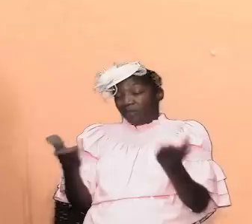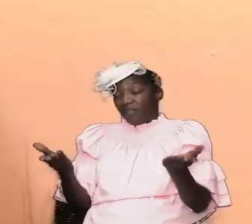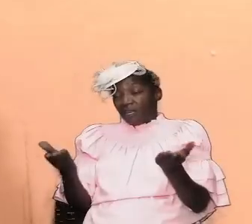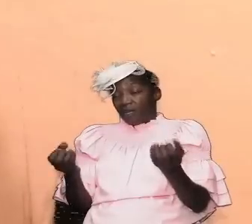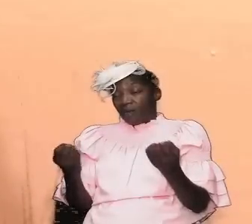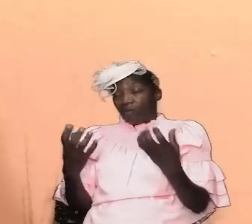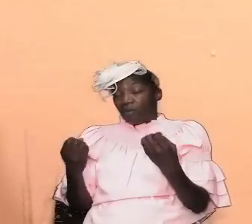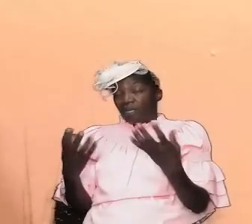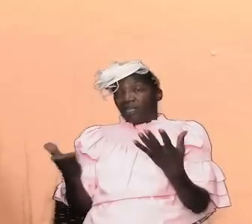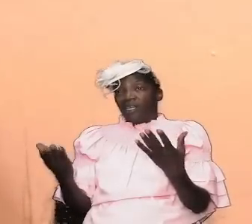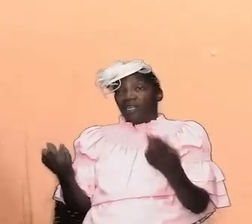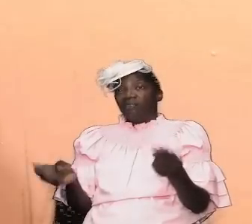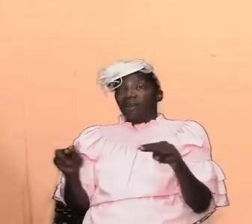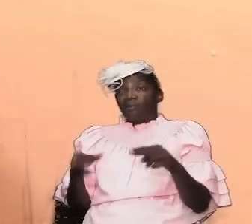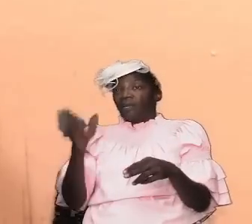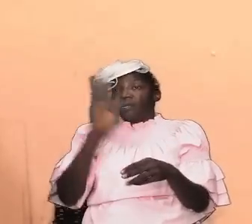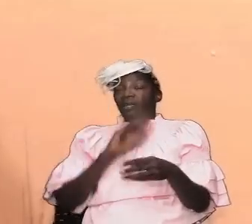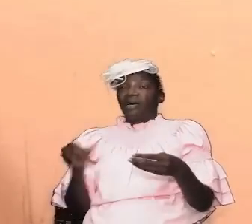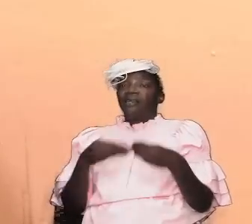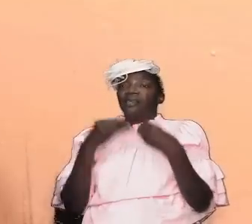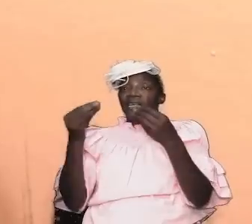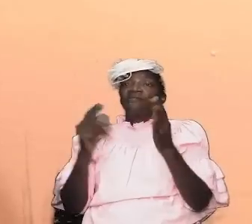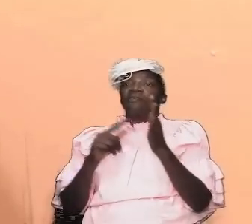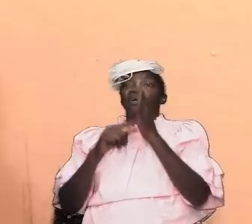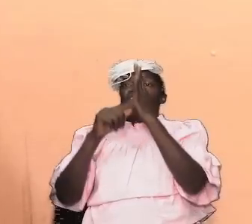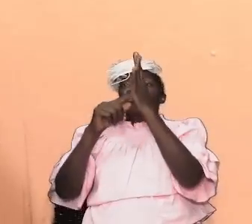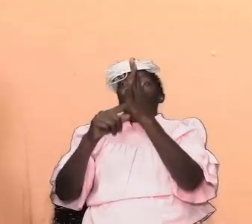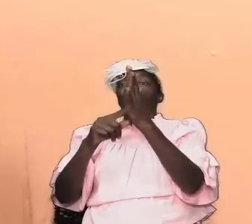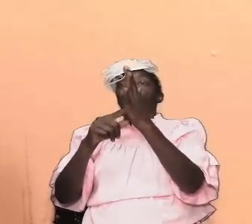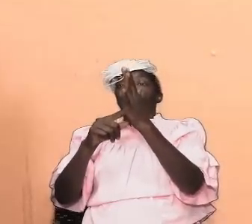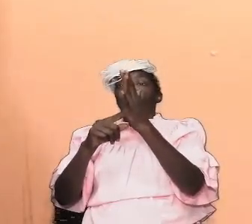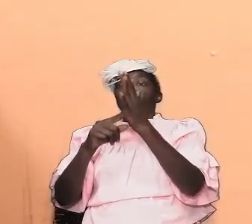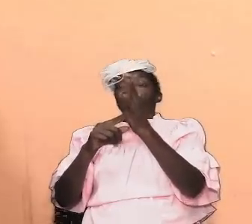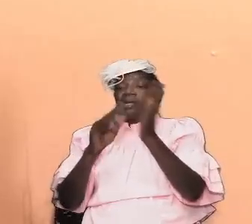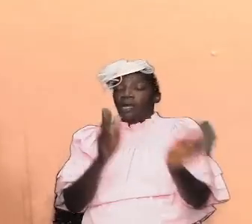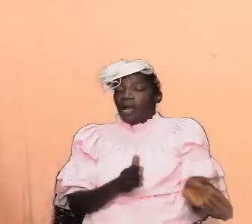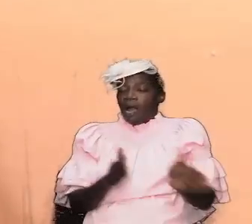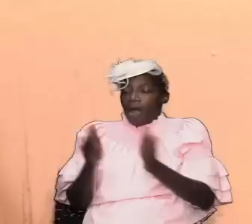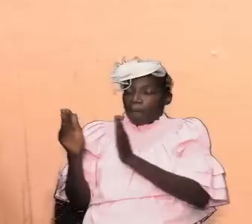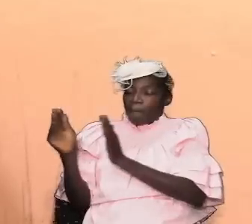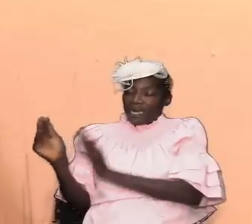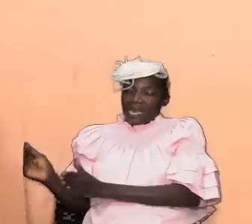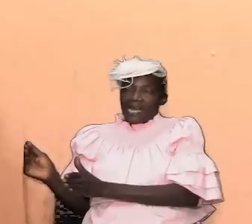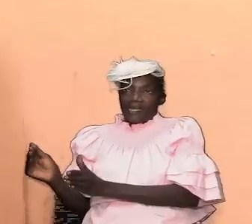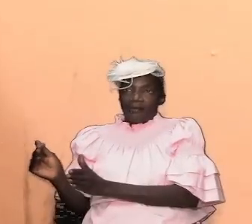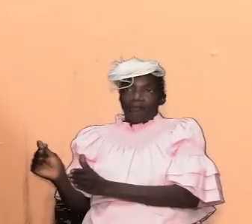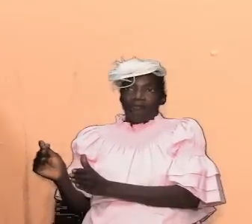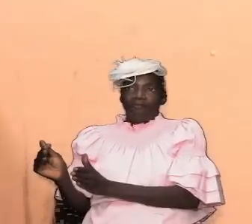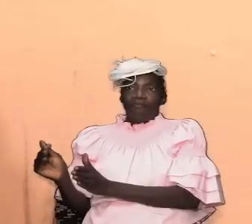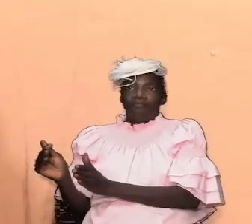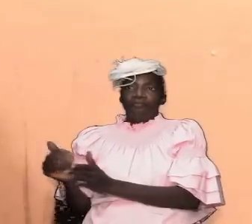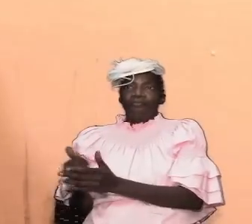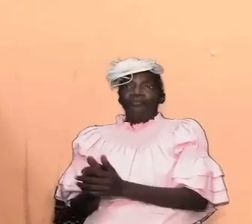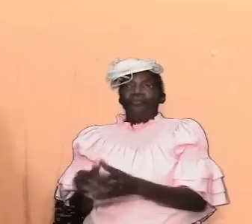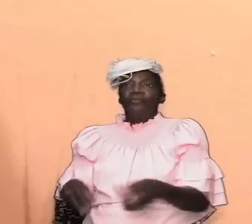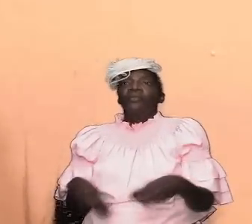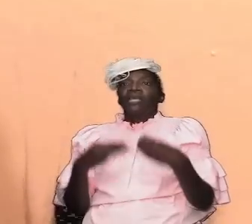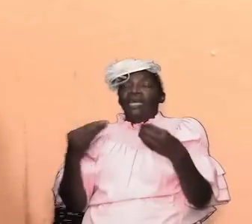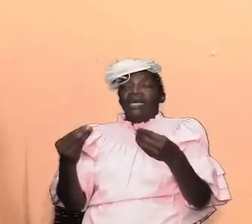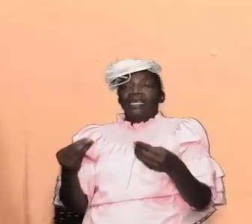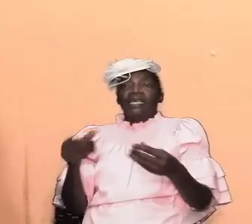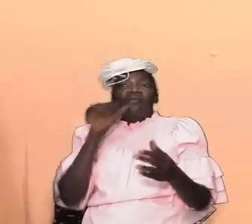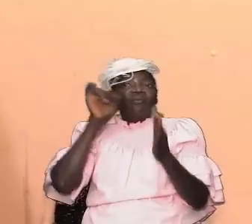god gave him and showed him a plan a pattern and gave him